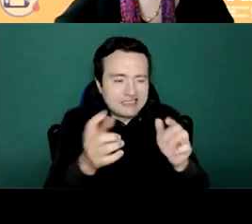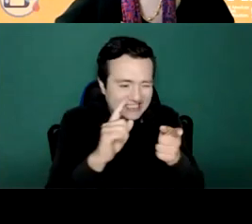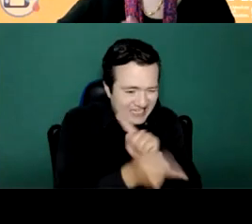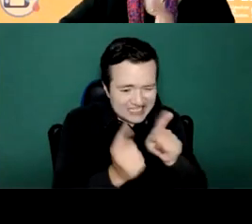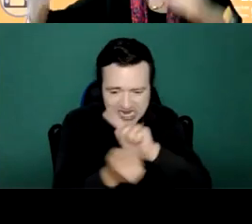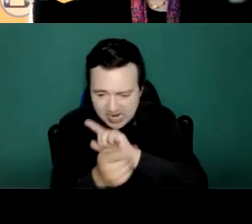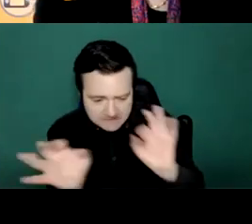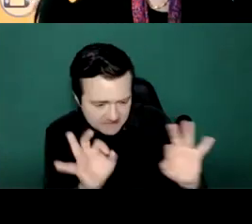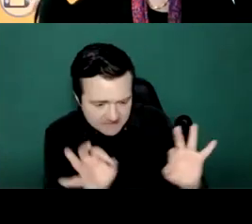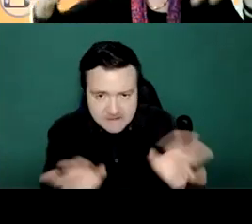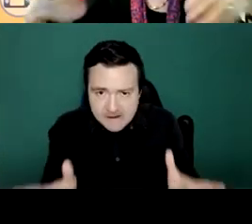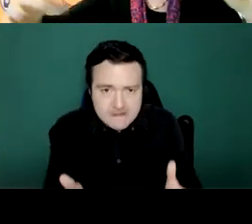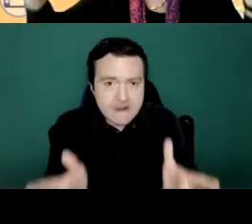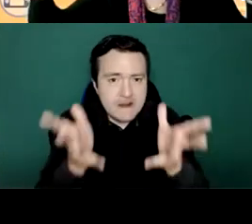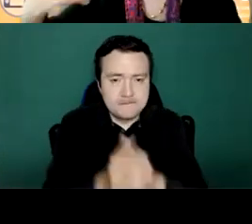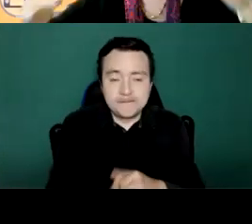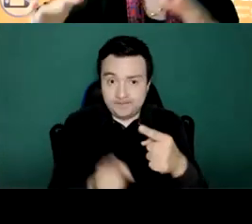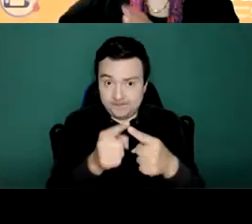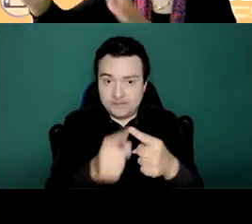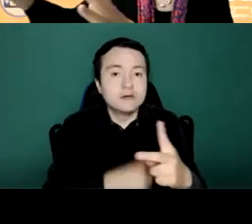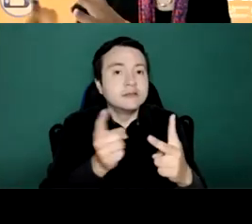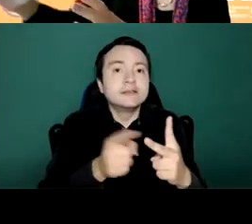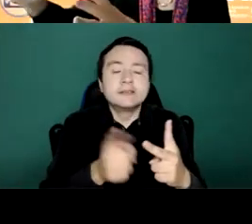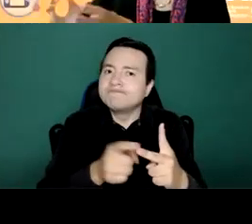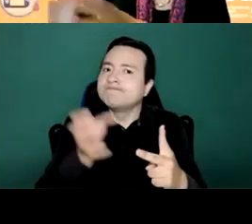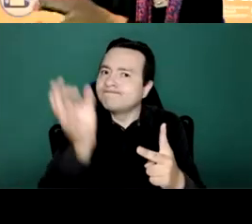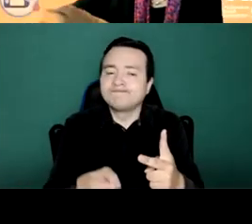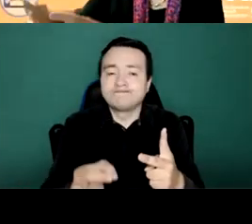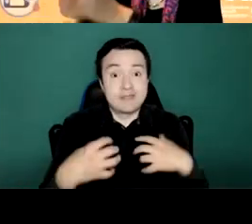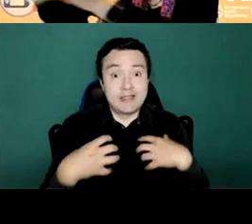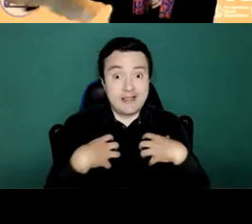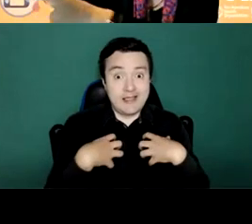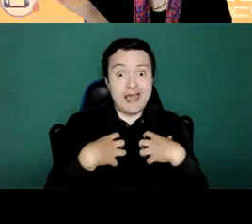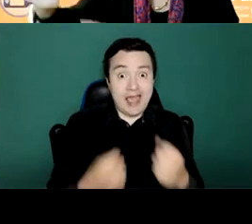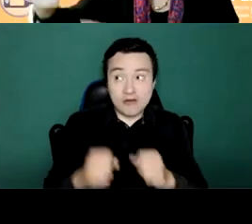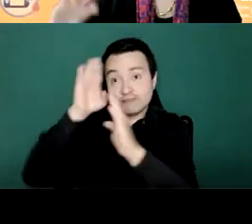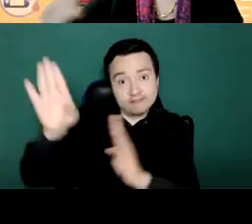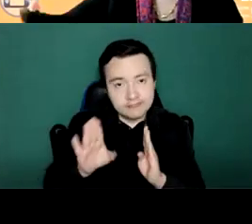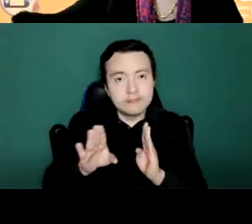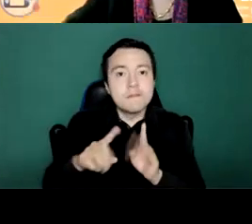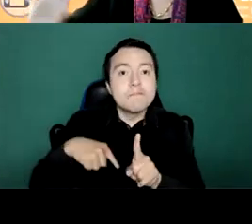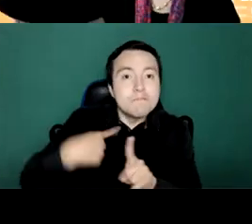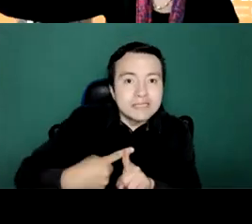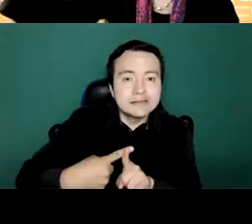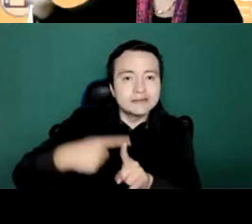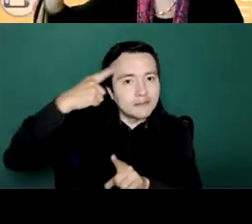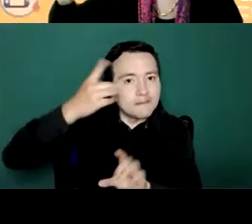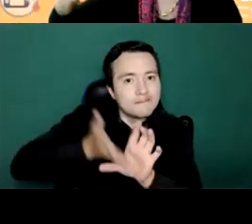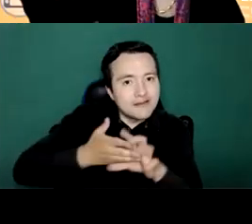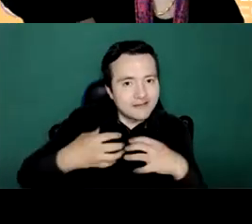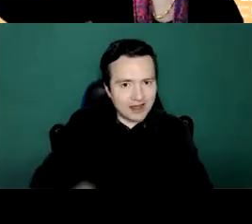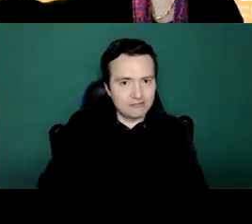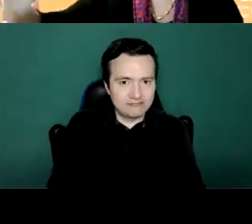a second point is to include mental health within universal health coverage. We